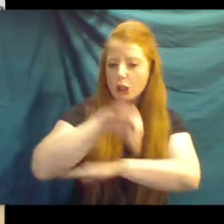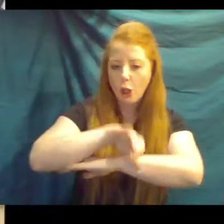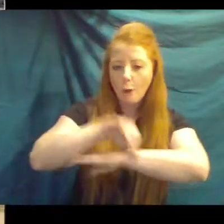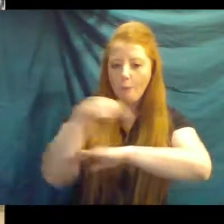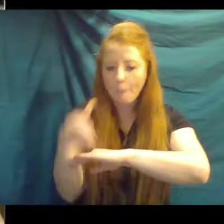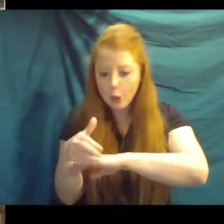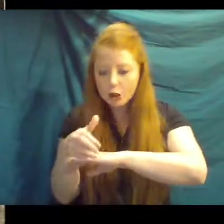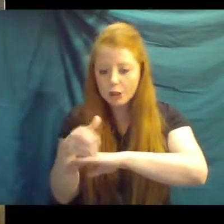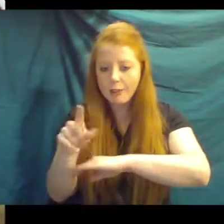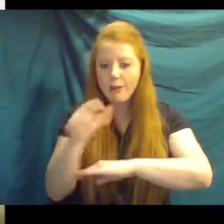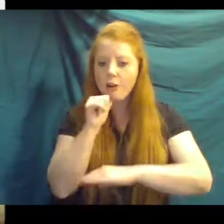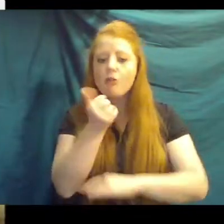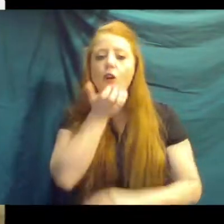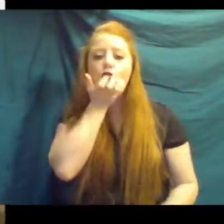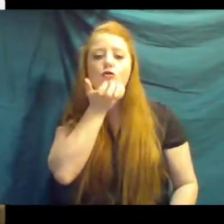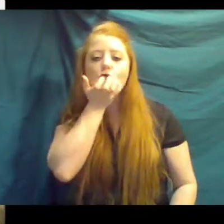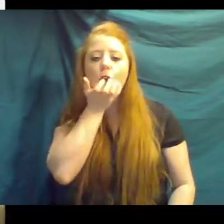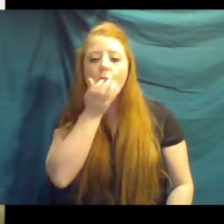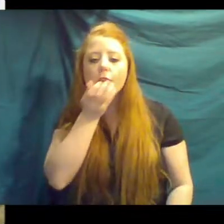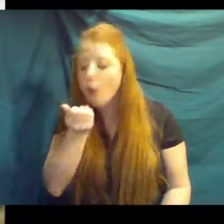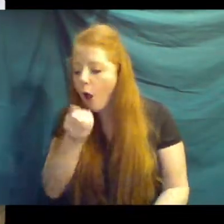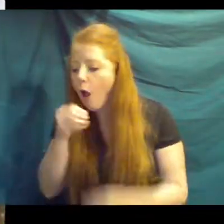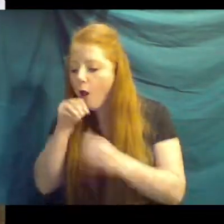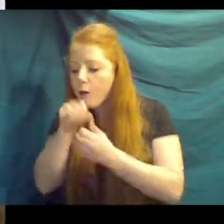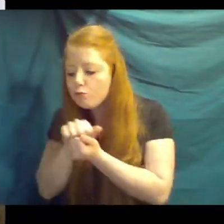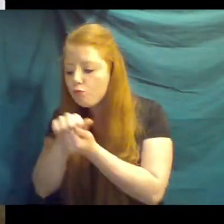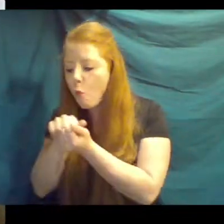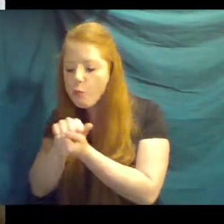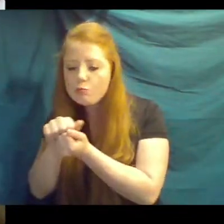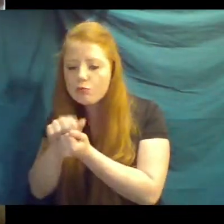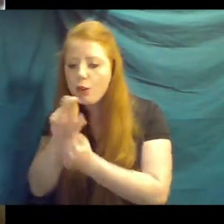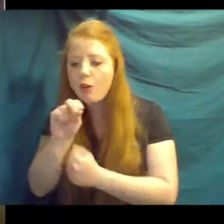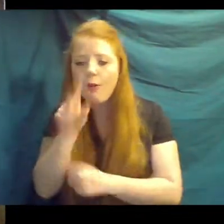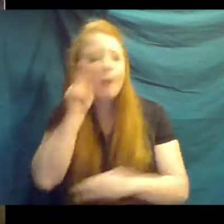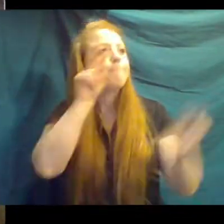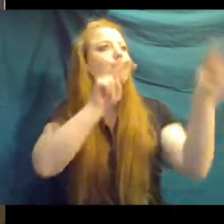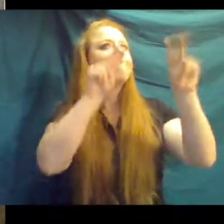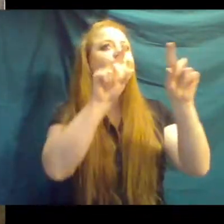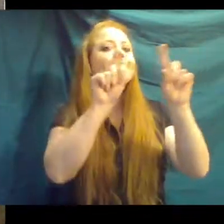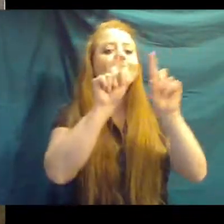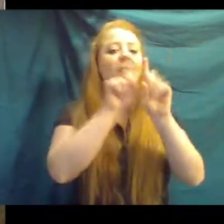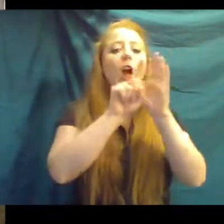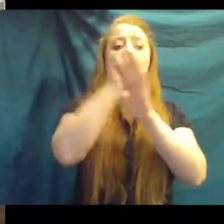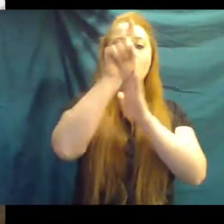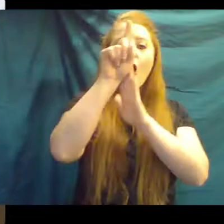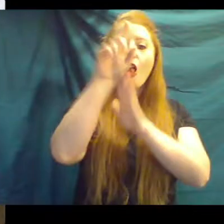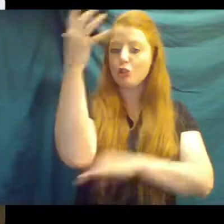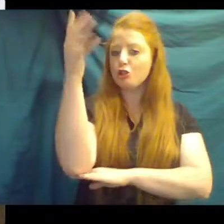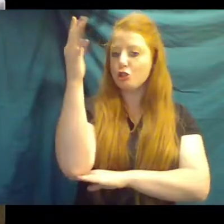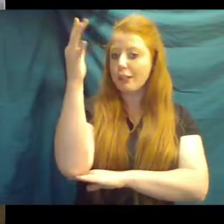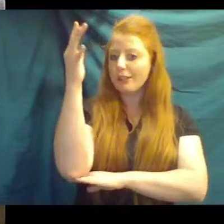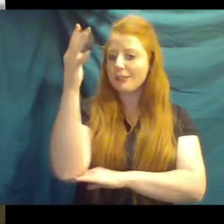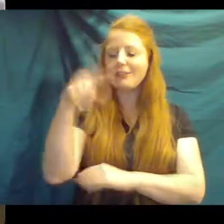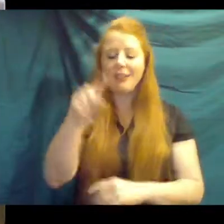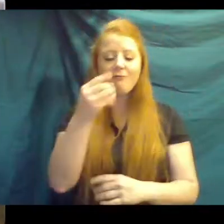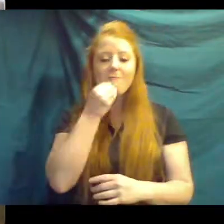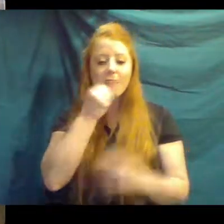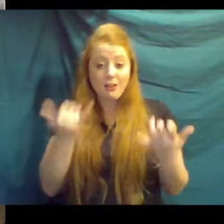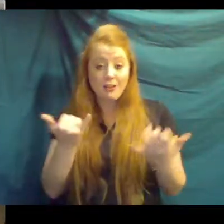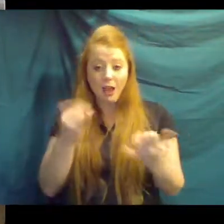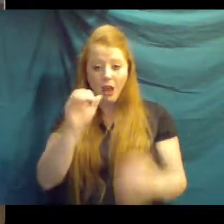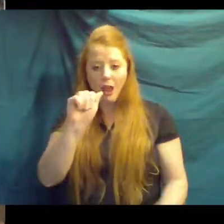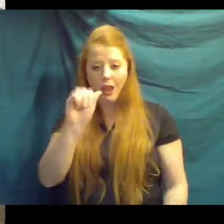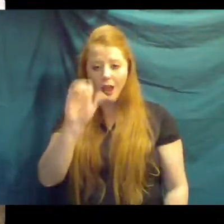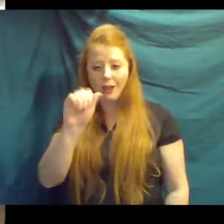opposed to grazers like a zebra or a rhino that would eat grass. So these guys primarily eat trees. What they're eating right now is